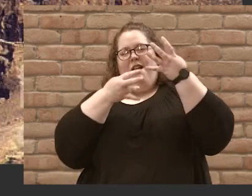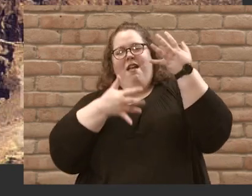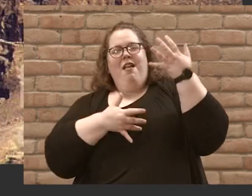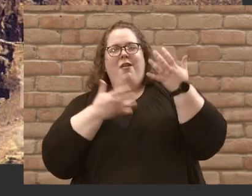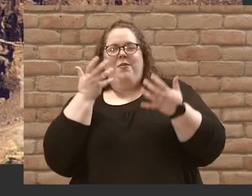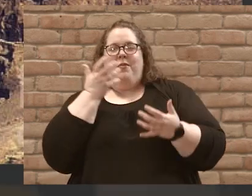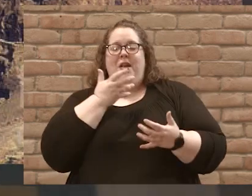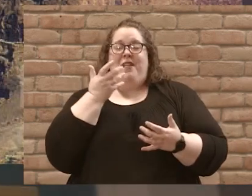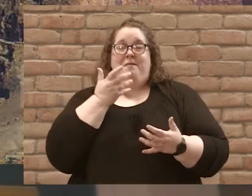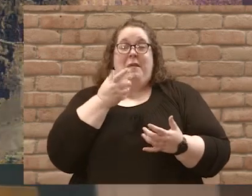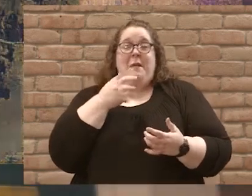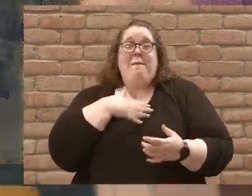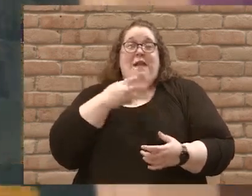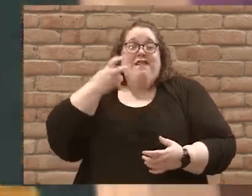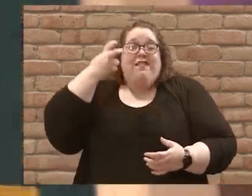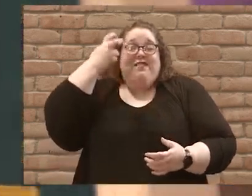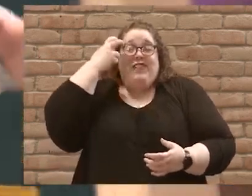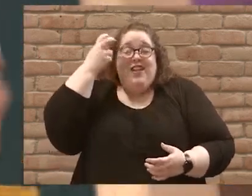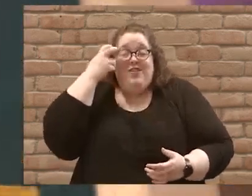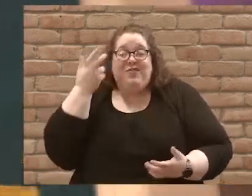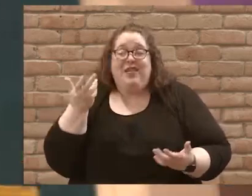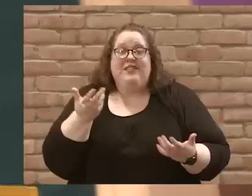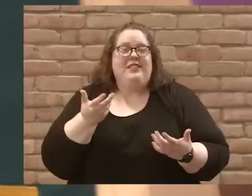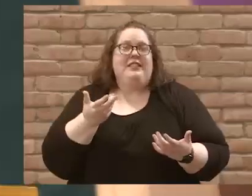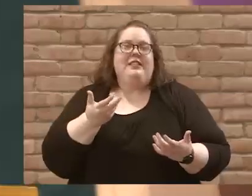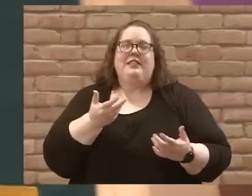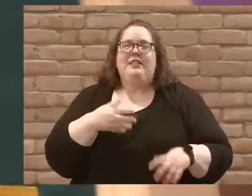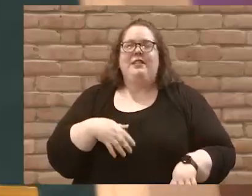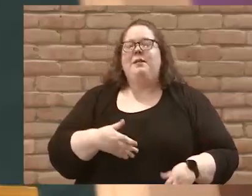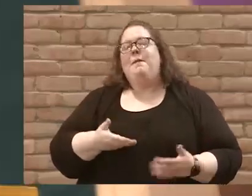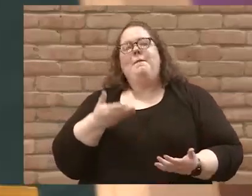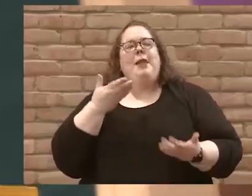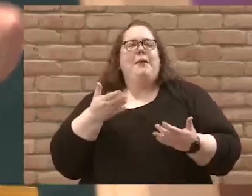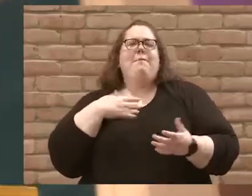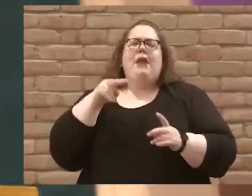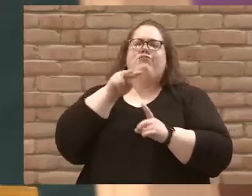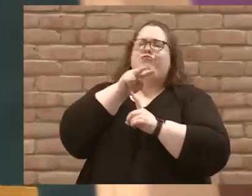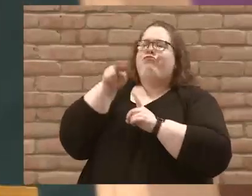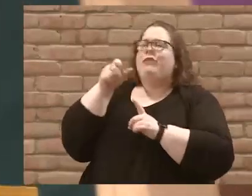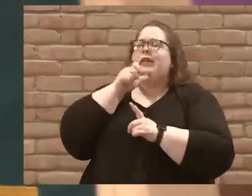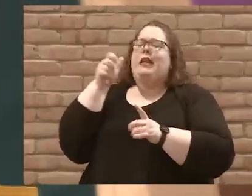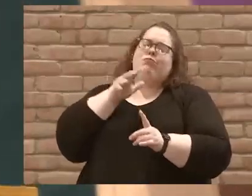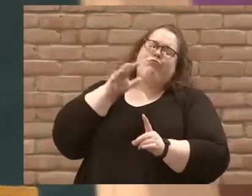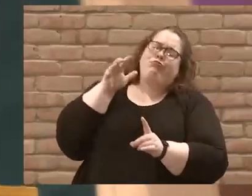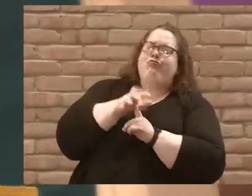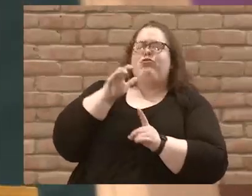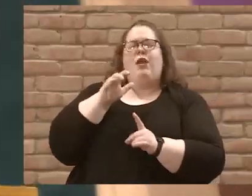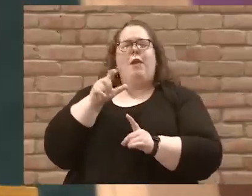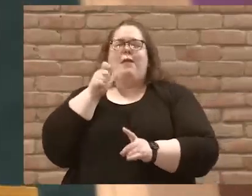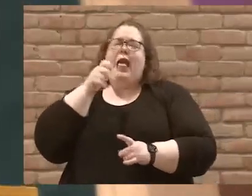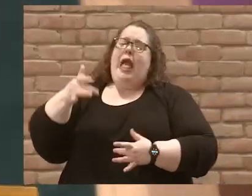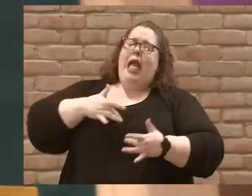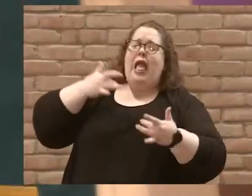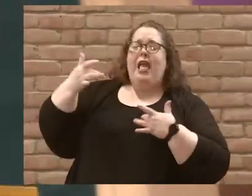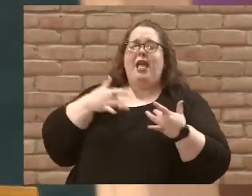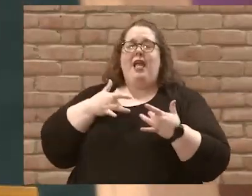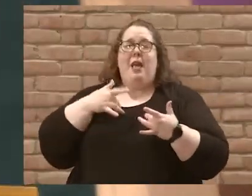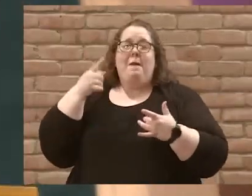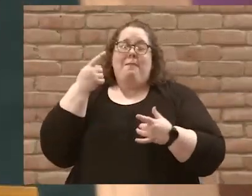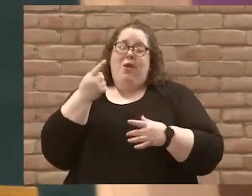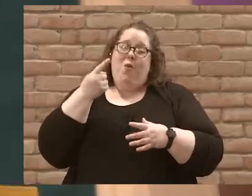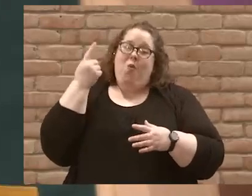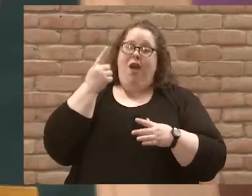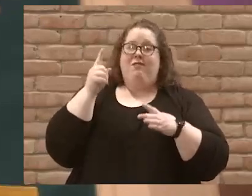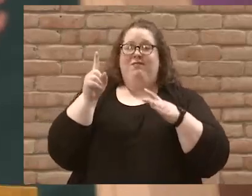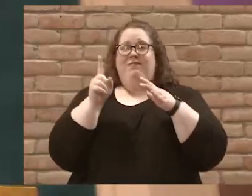my favorite memory, and maybe it wasn't the greatest view and wasn't super, you know, exciting, but the thing that stands out to